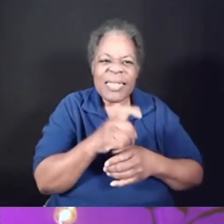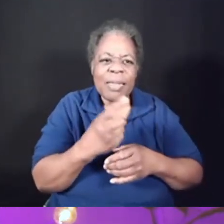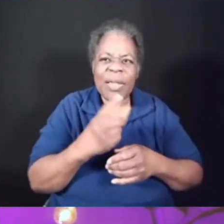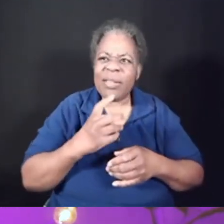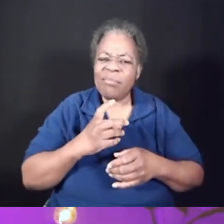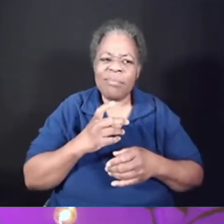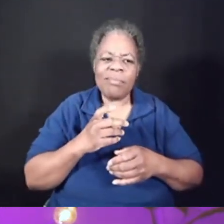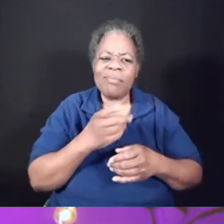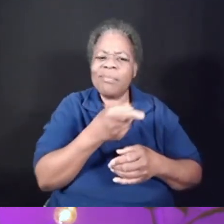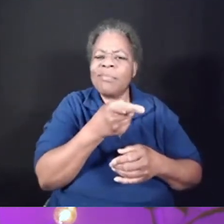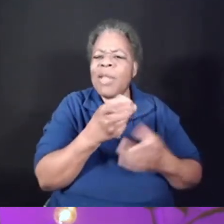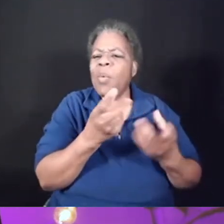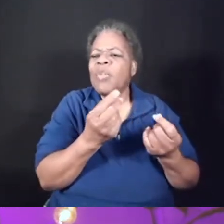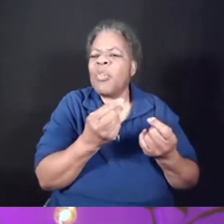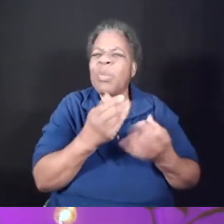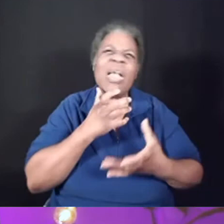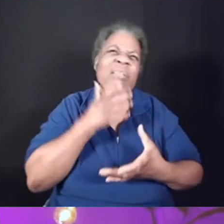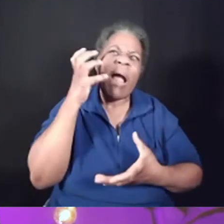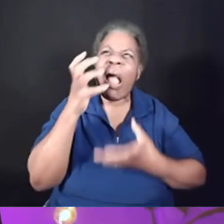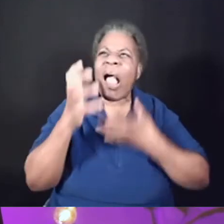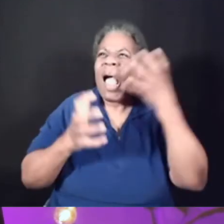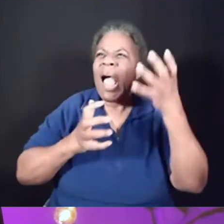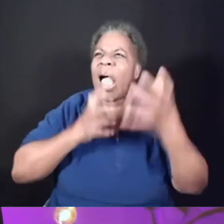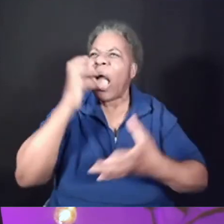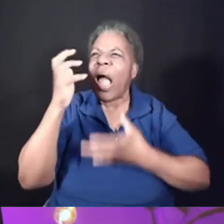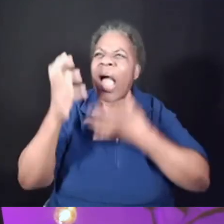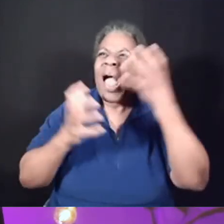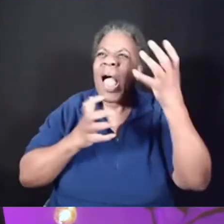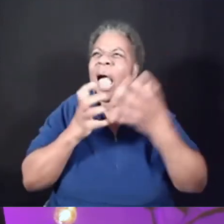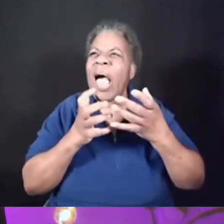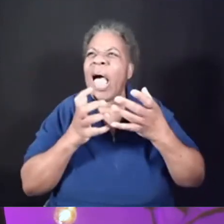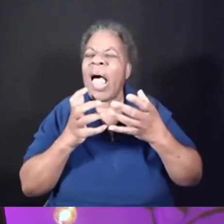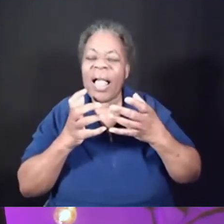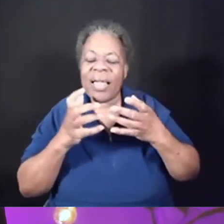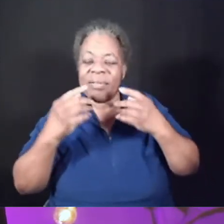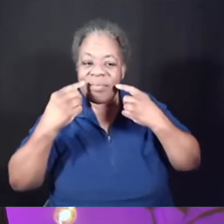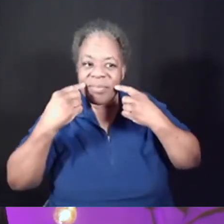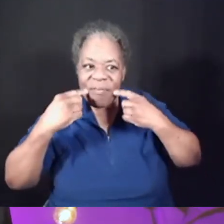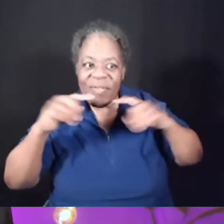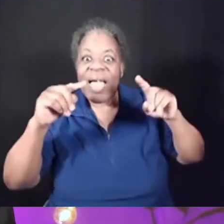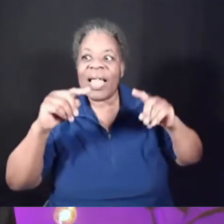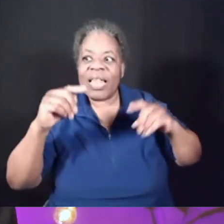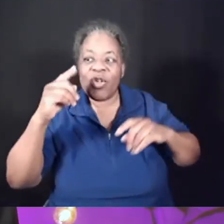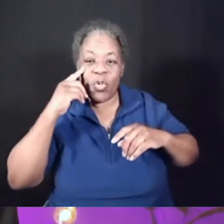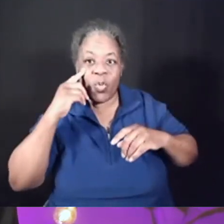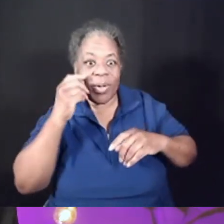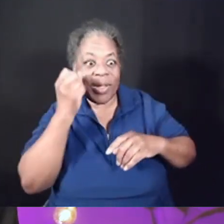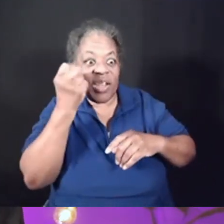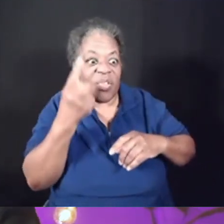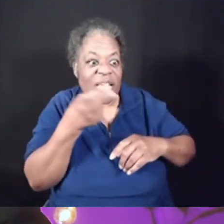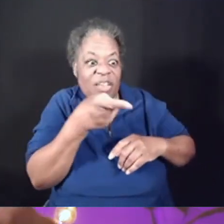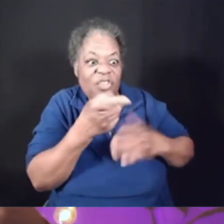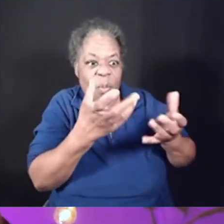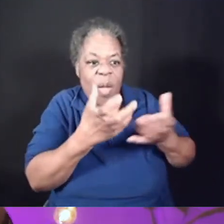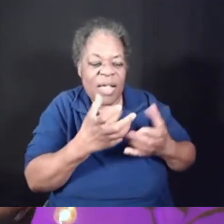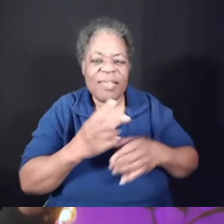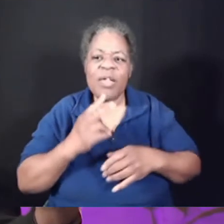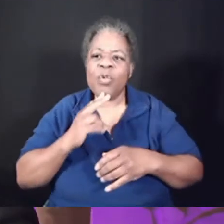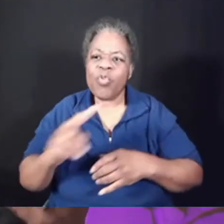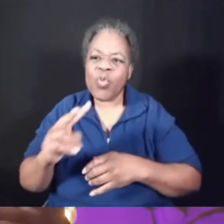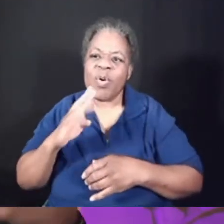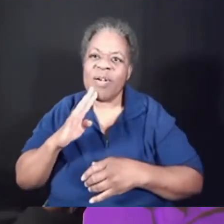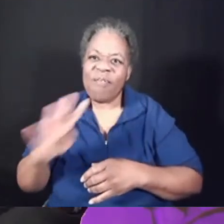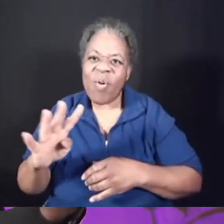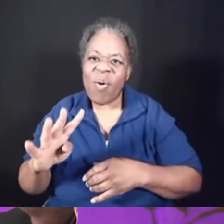keeps screaming until you finally figure out exactly what it is that she needs or wants. The two-year-old and the four-year-old, they alternate between